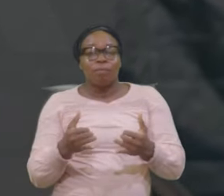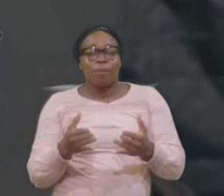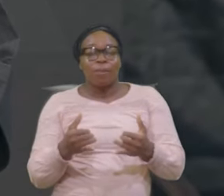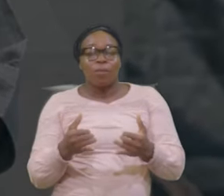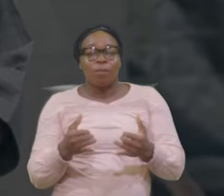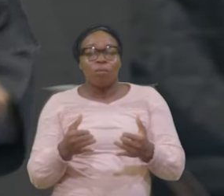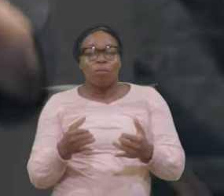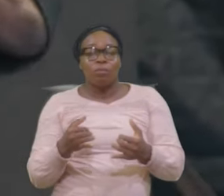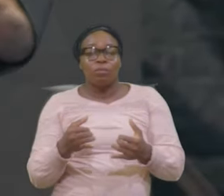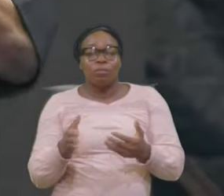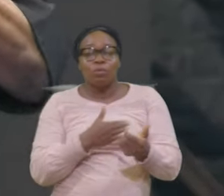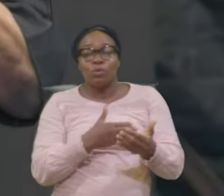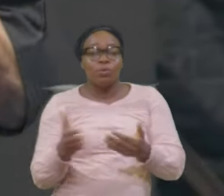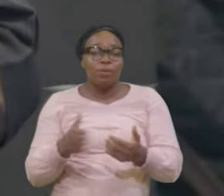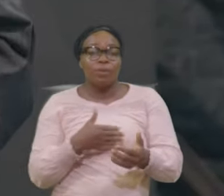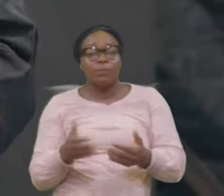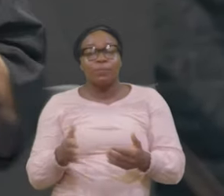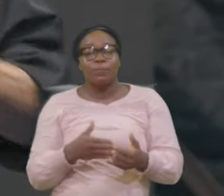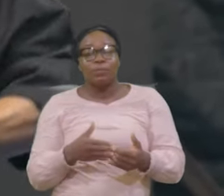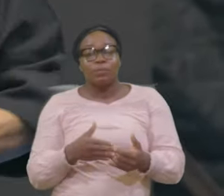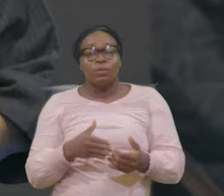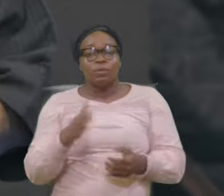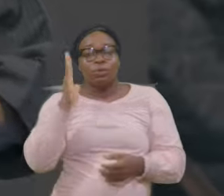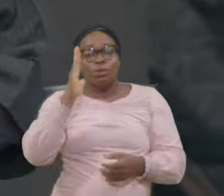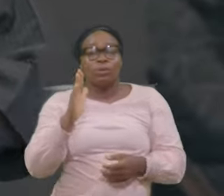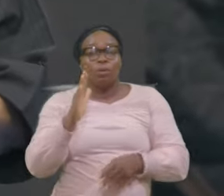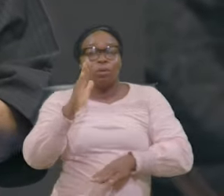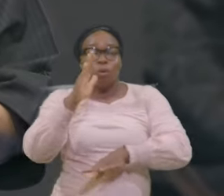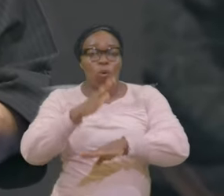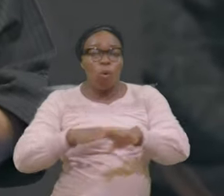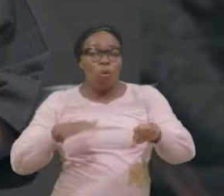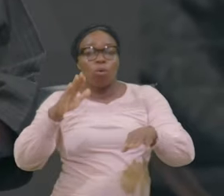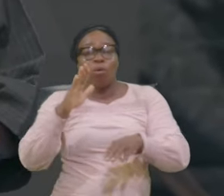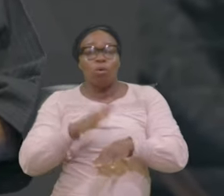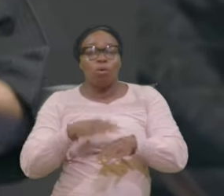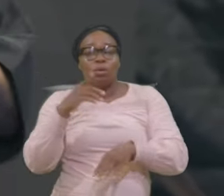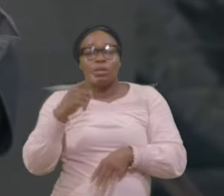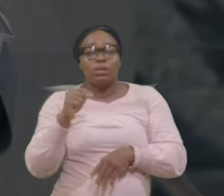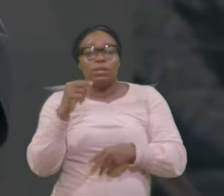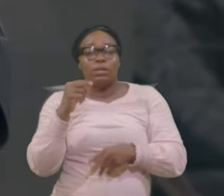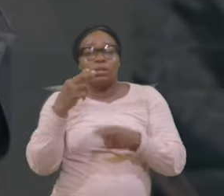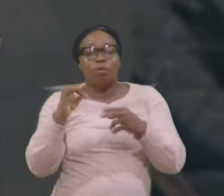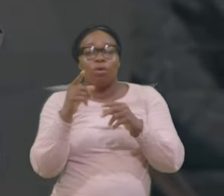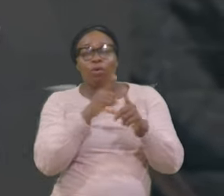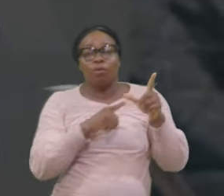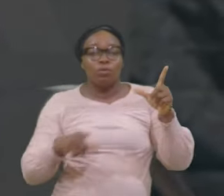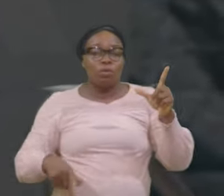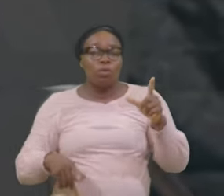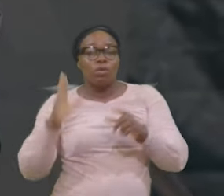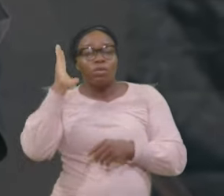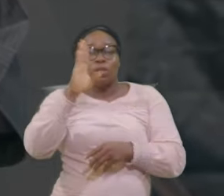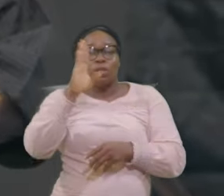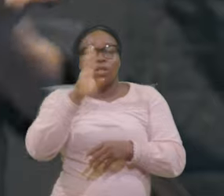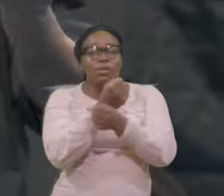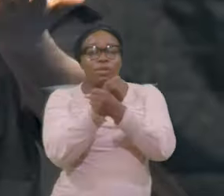Whosoever Shall call On the name Of the Lord Shall Be